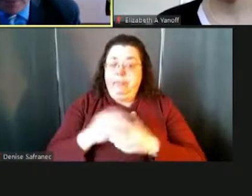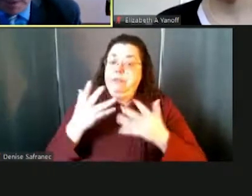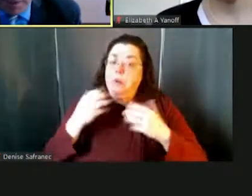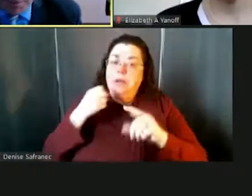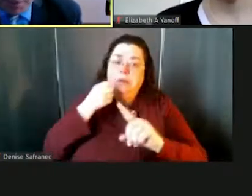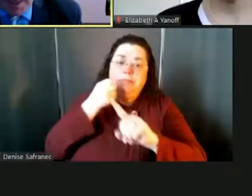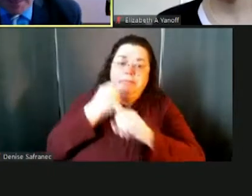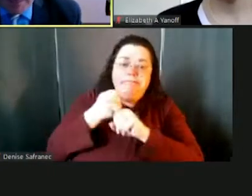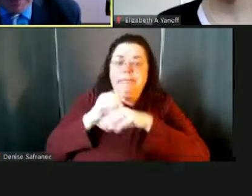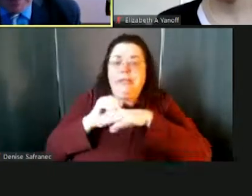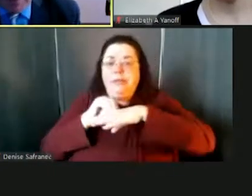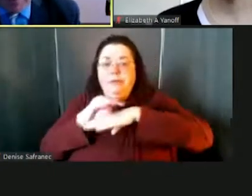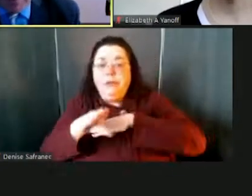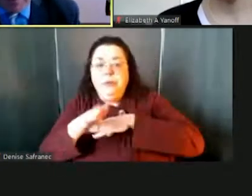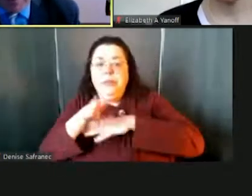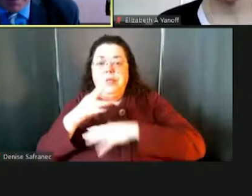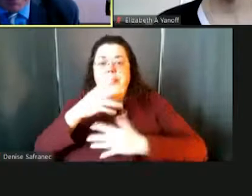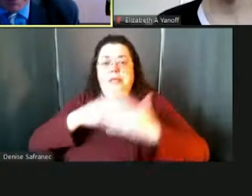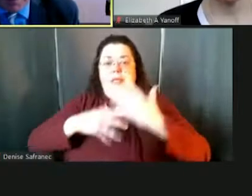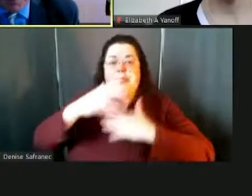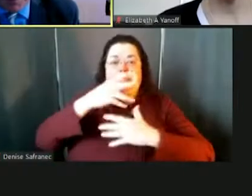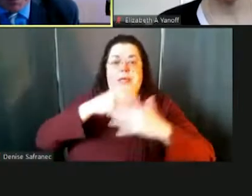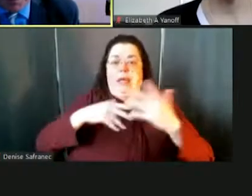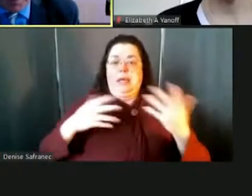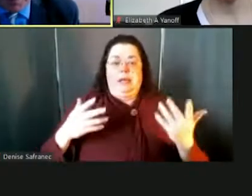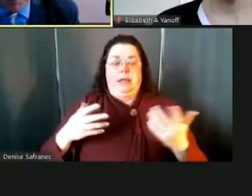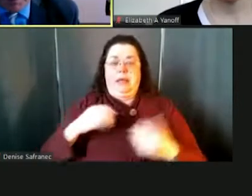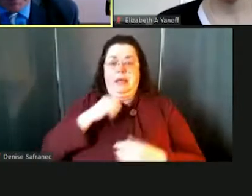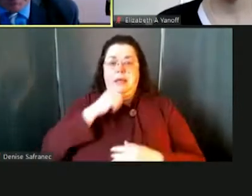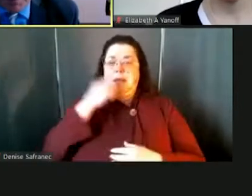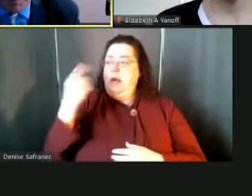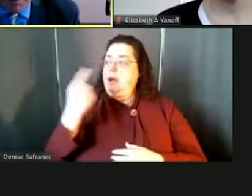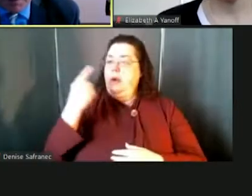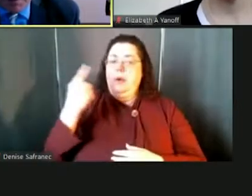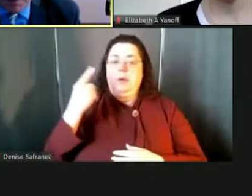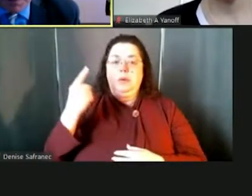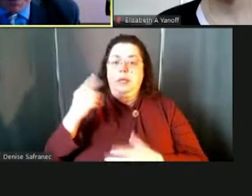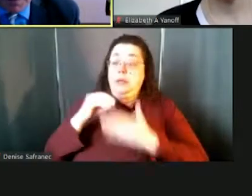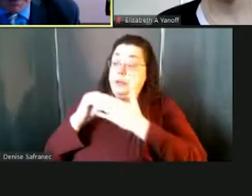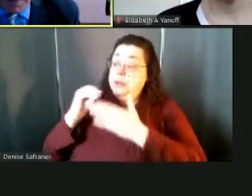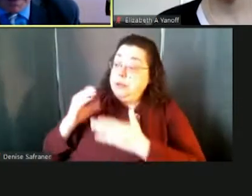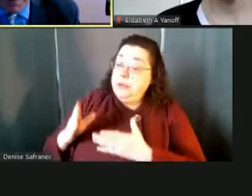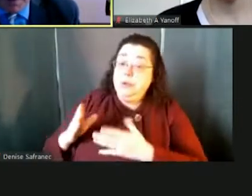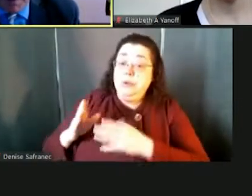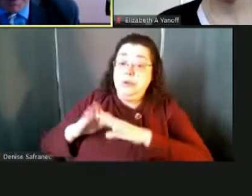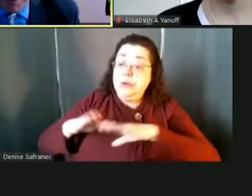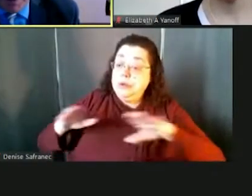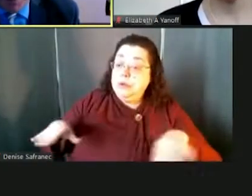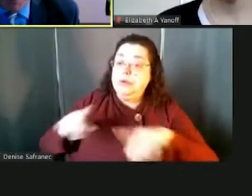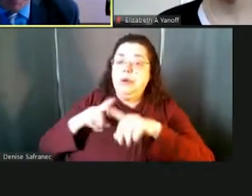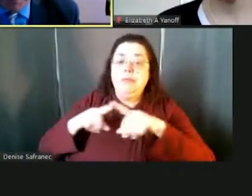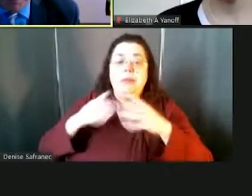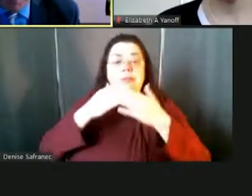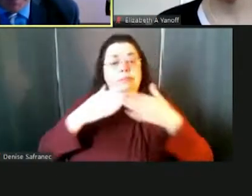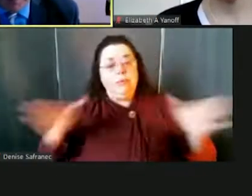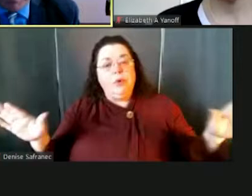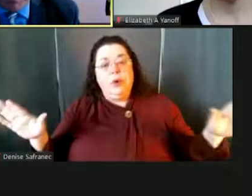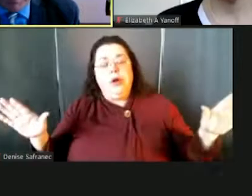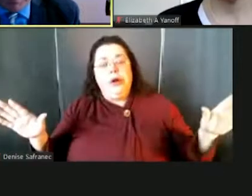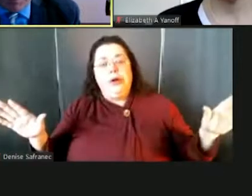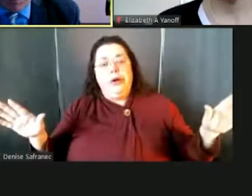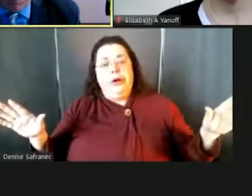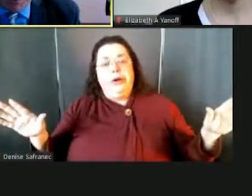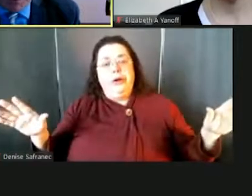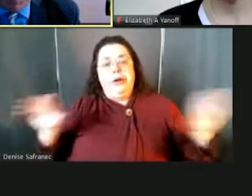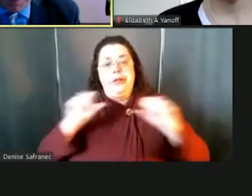on society, not just on the children, but on the broader goals of society. I also think that